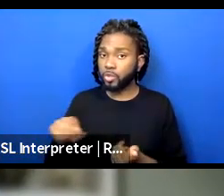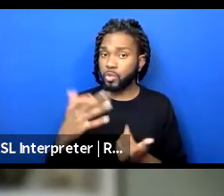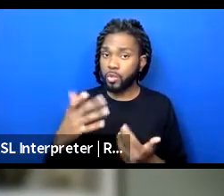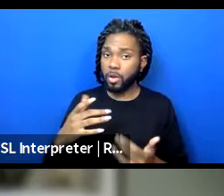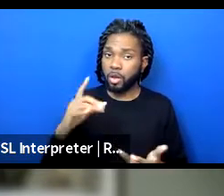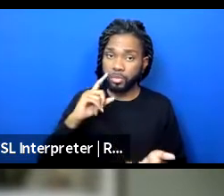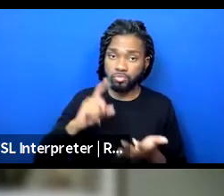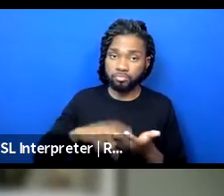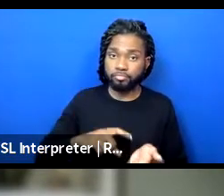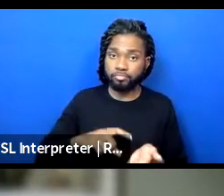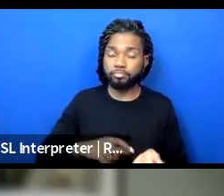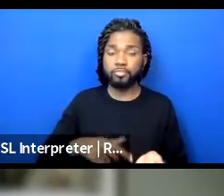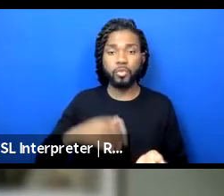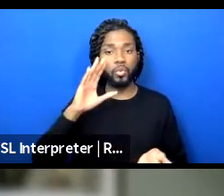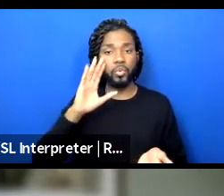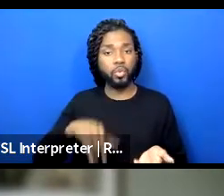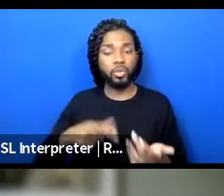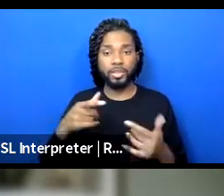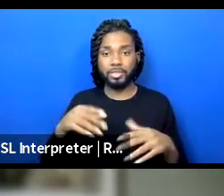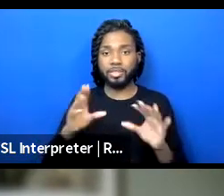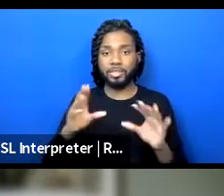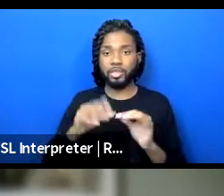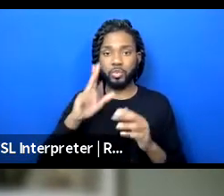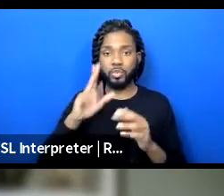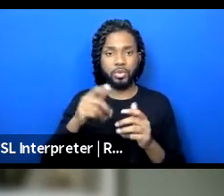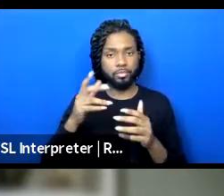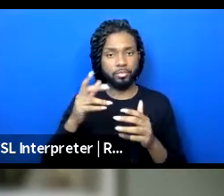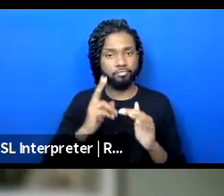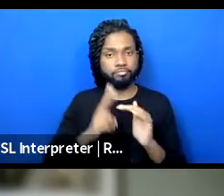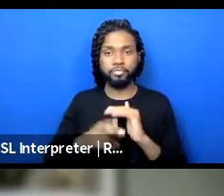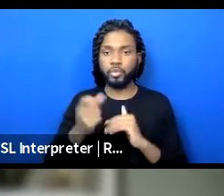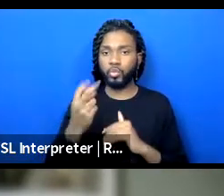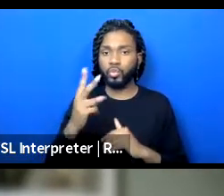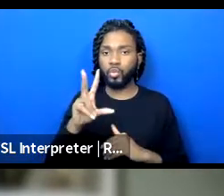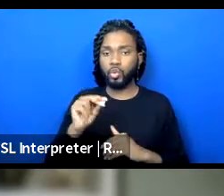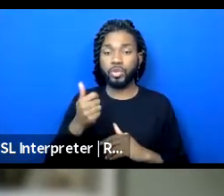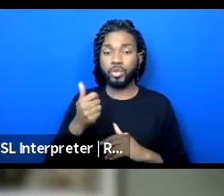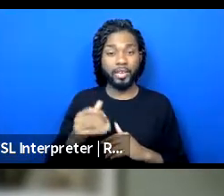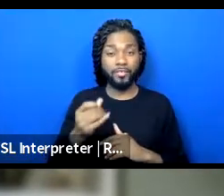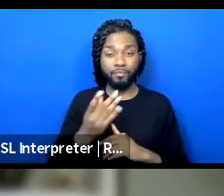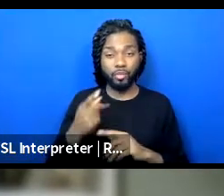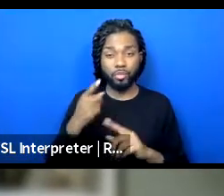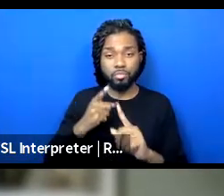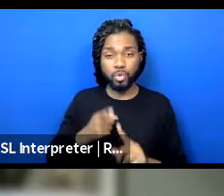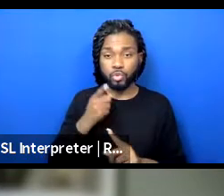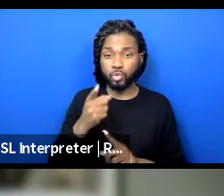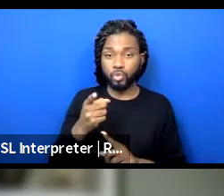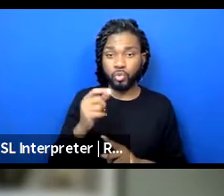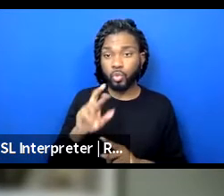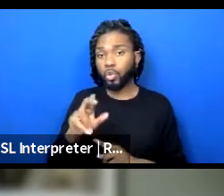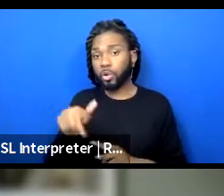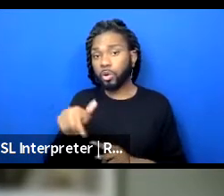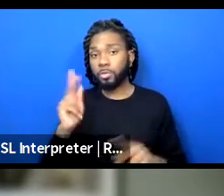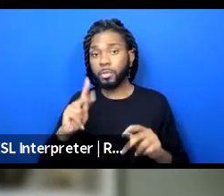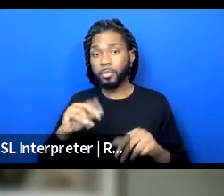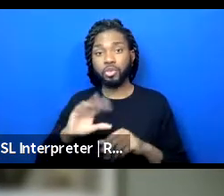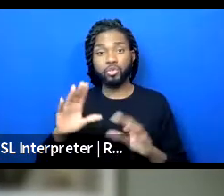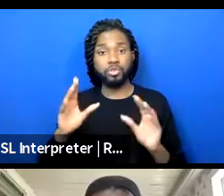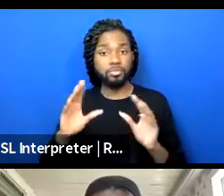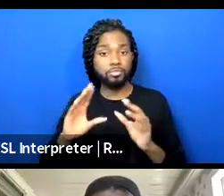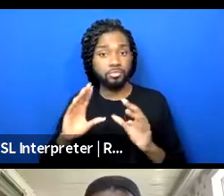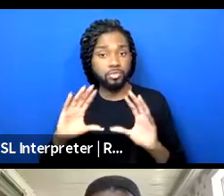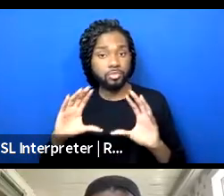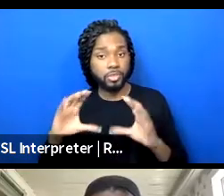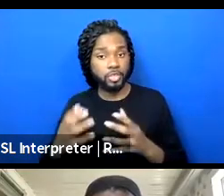up, we know that the session is over at 1230. So any few things that you or anyone else in your session want to lift up from the